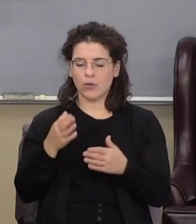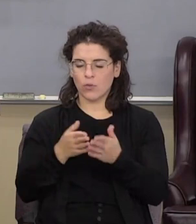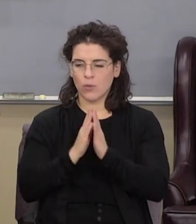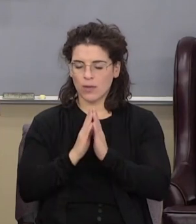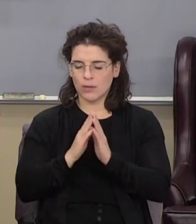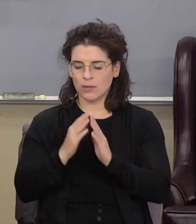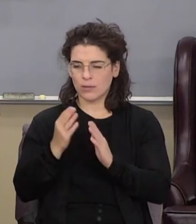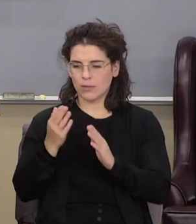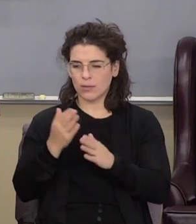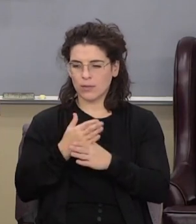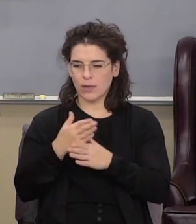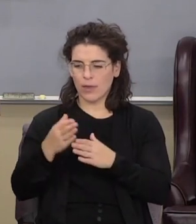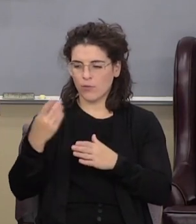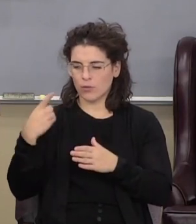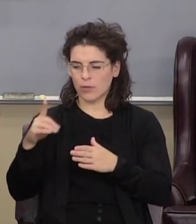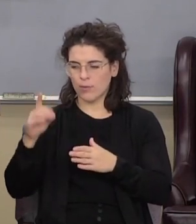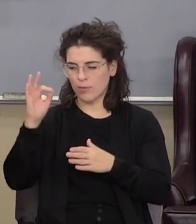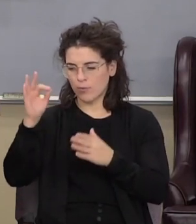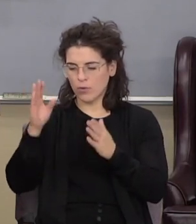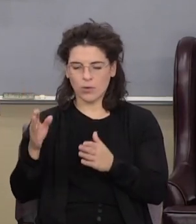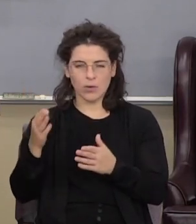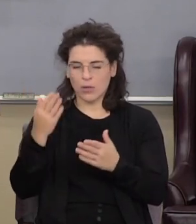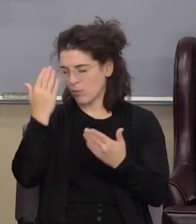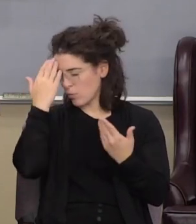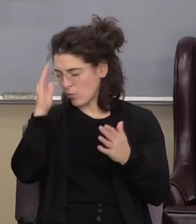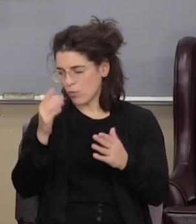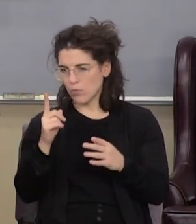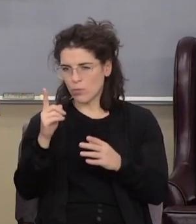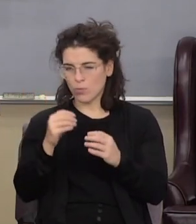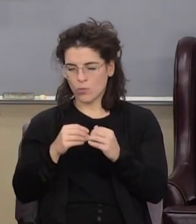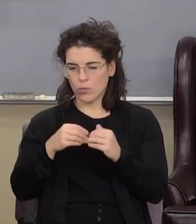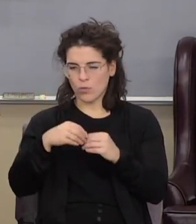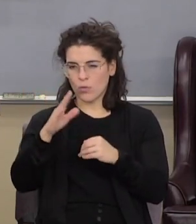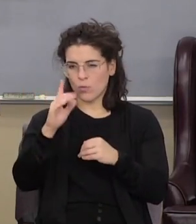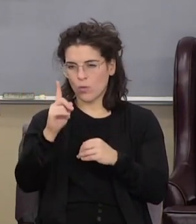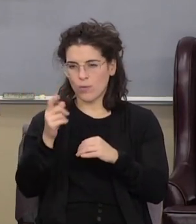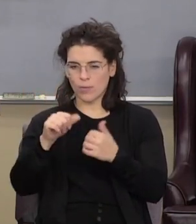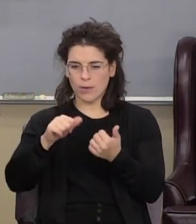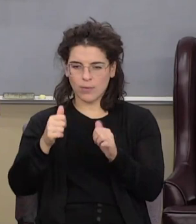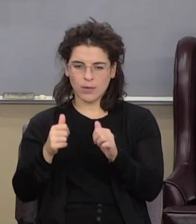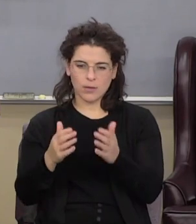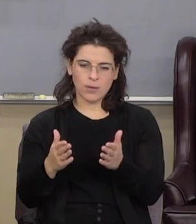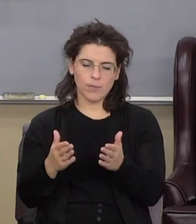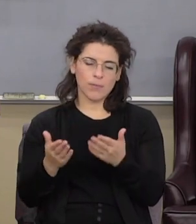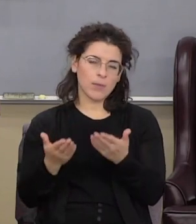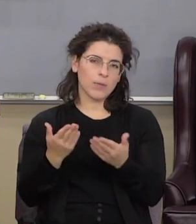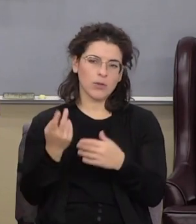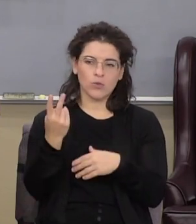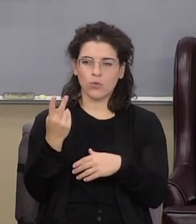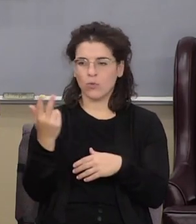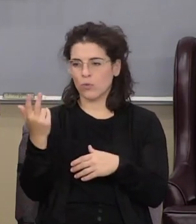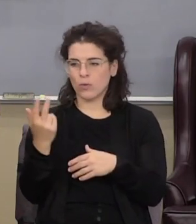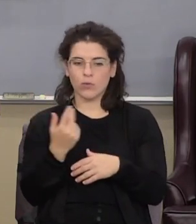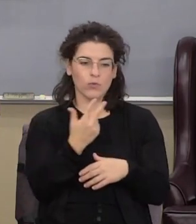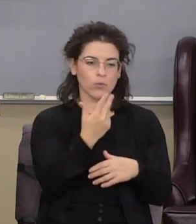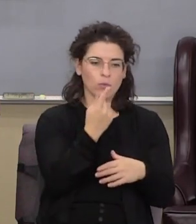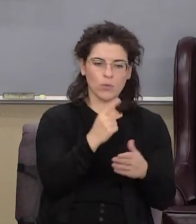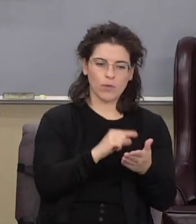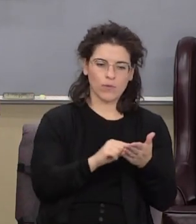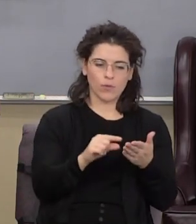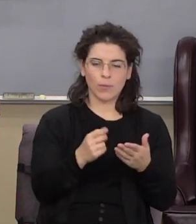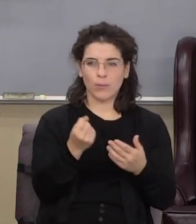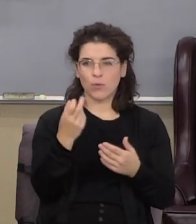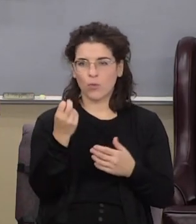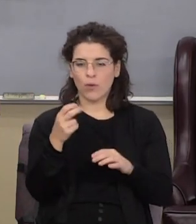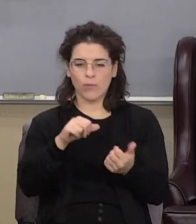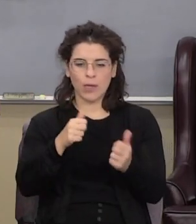about baptism he won't know there's more than one and if he does he might know there's two there's three in one verse about a dozen in